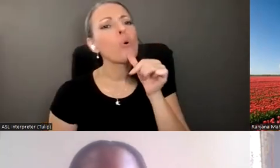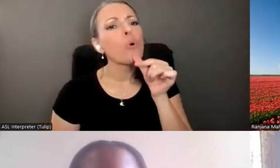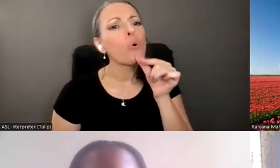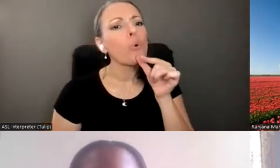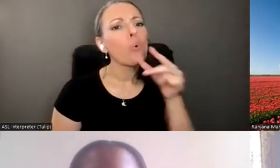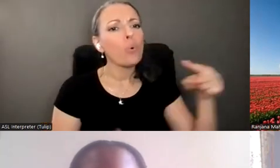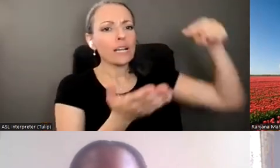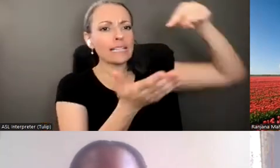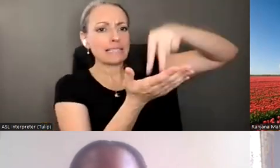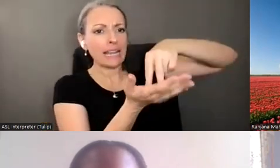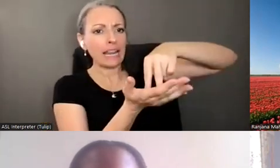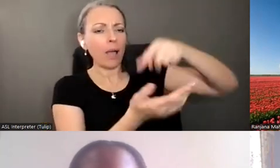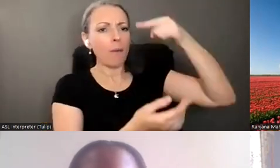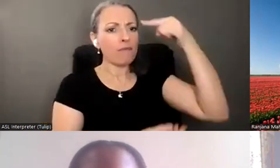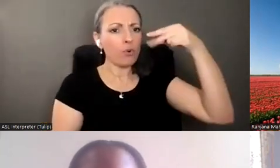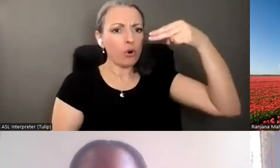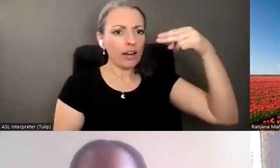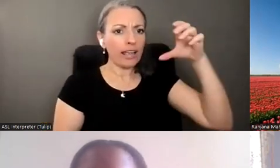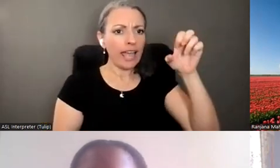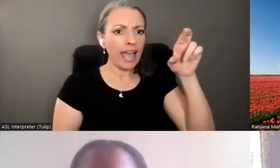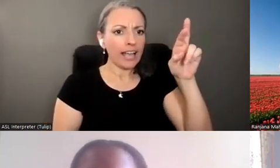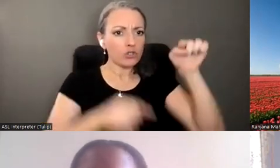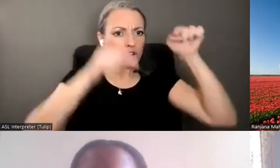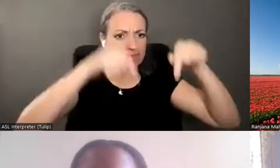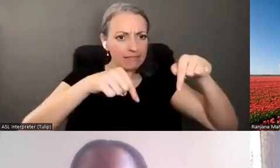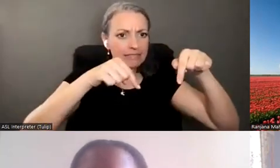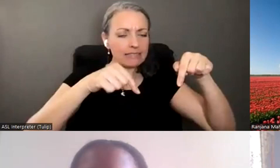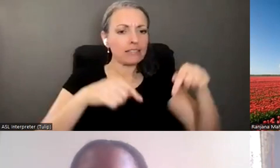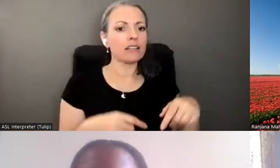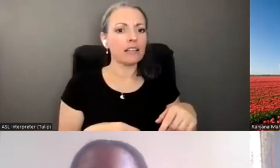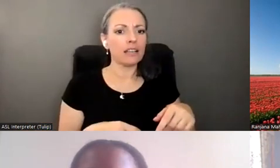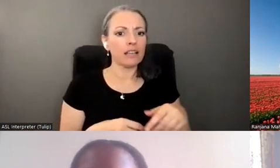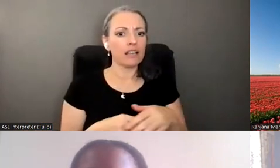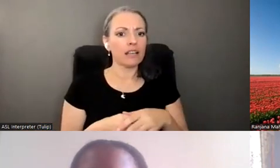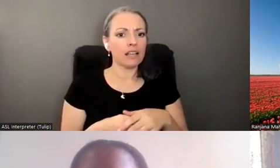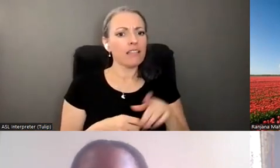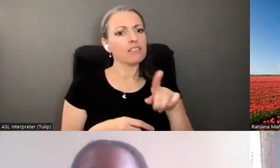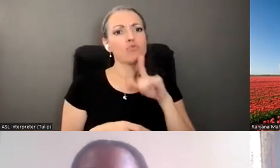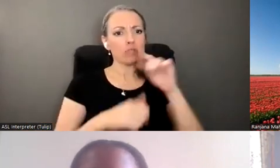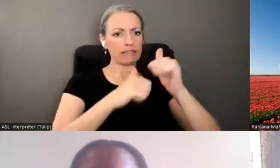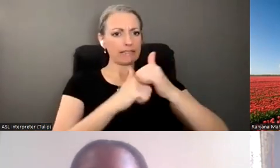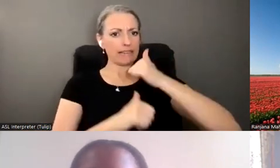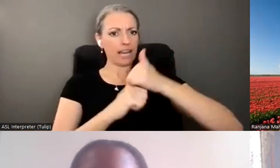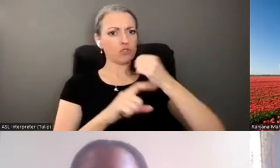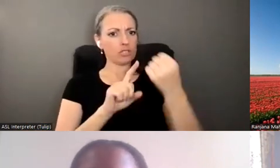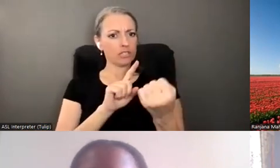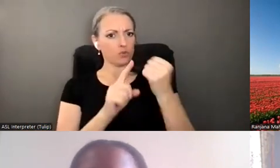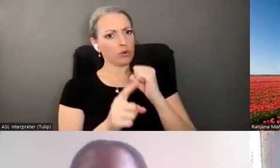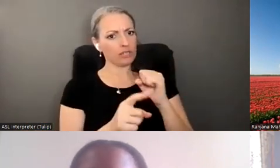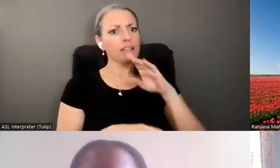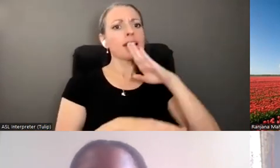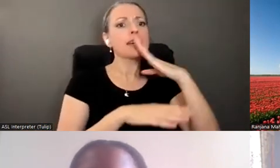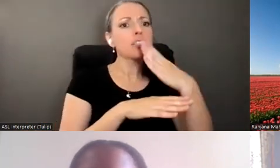up for Hector in this? I mean, this man is in a dangerous situation. I mean, his daughter